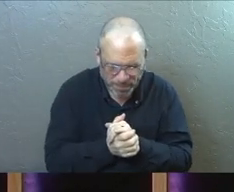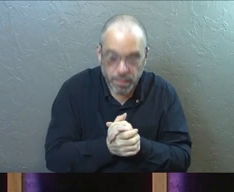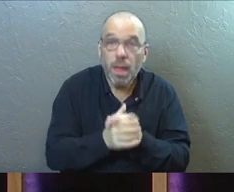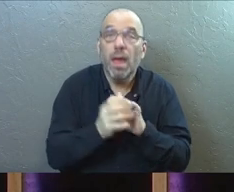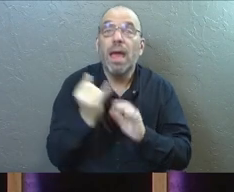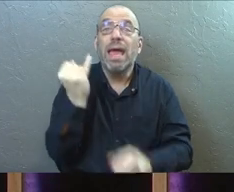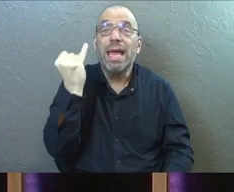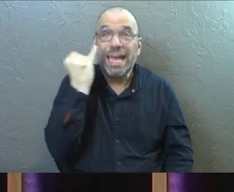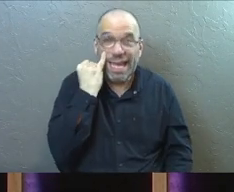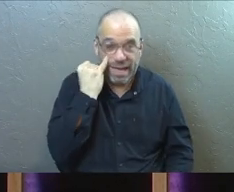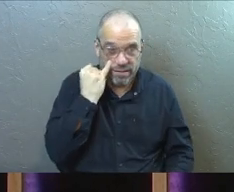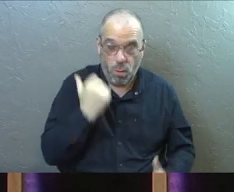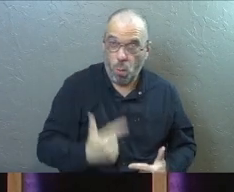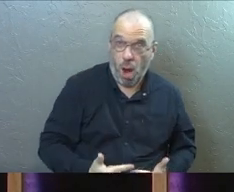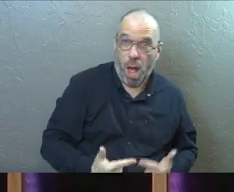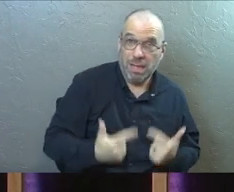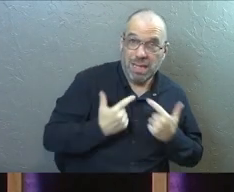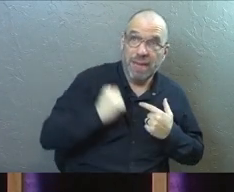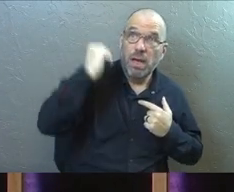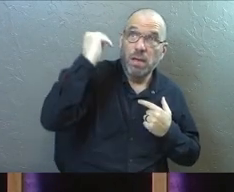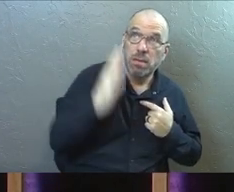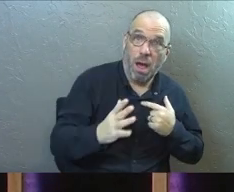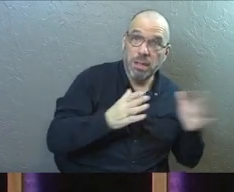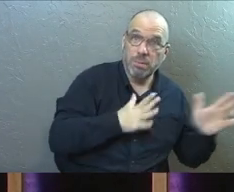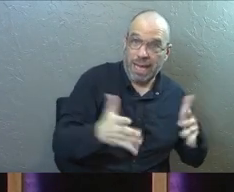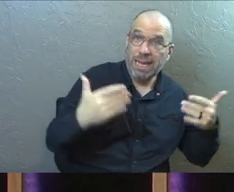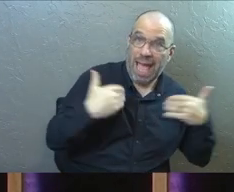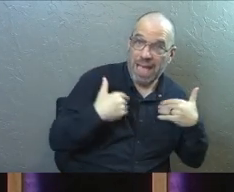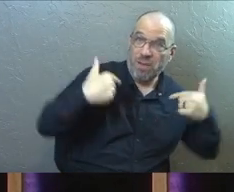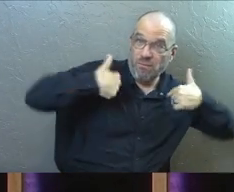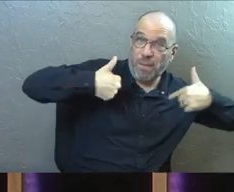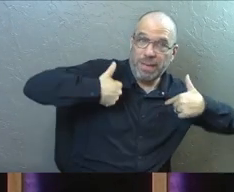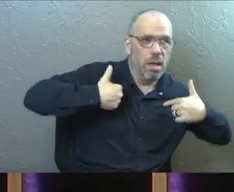Because if we are still breathing, it means God's got a plan.